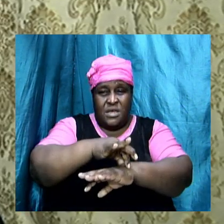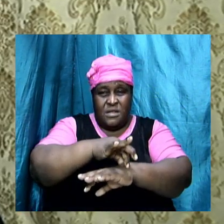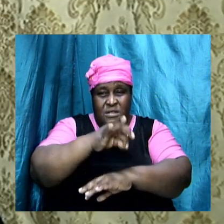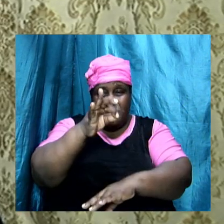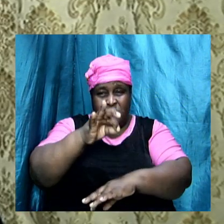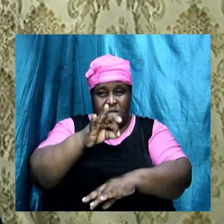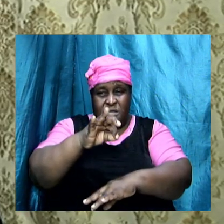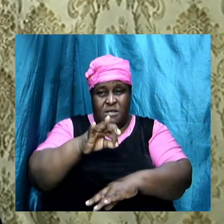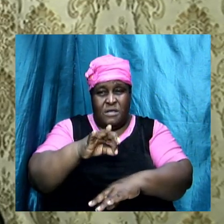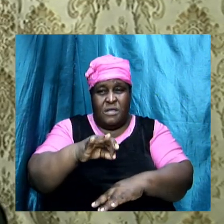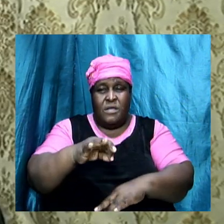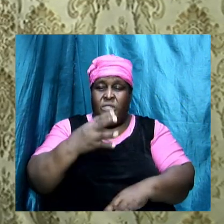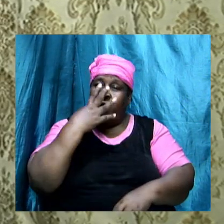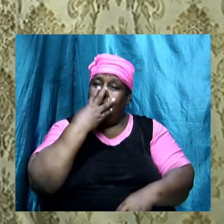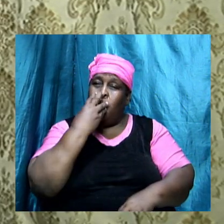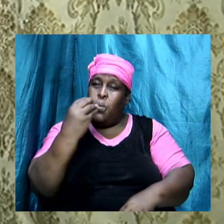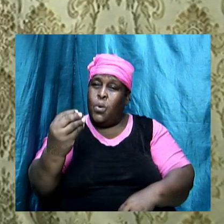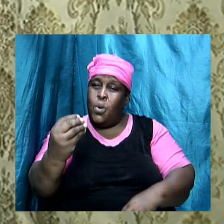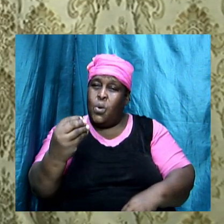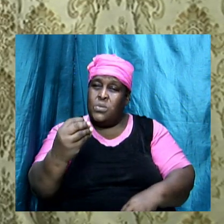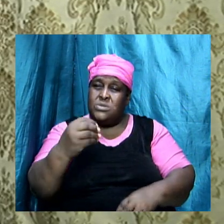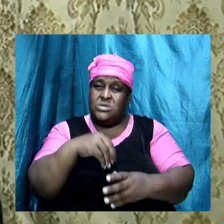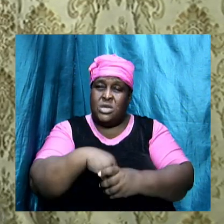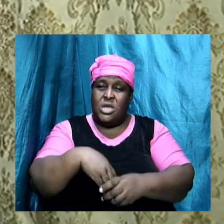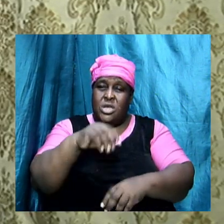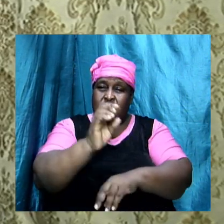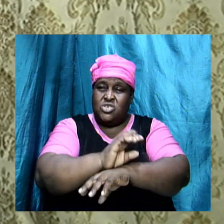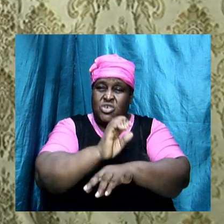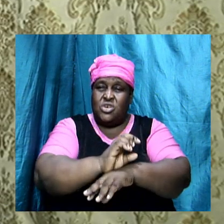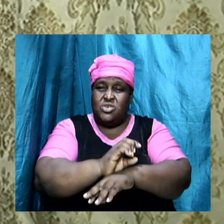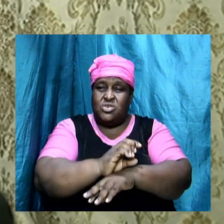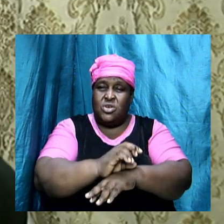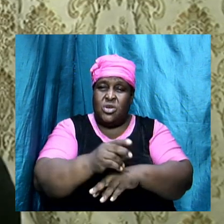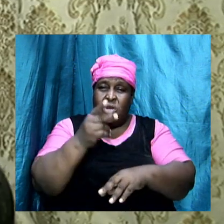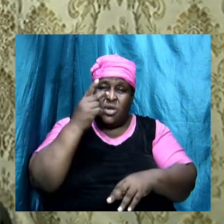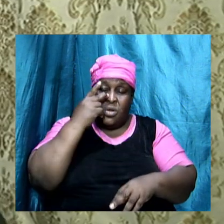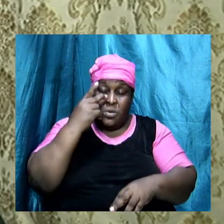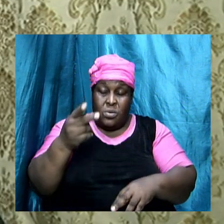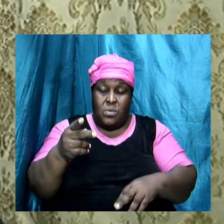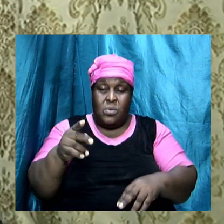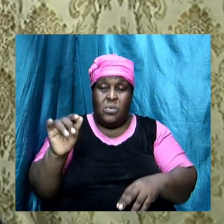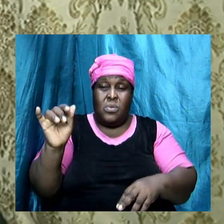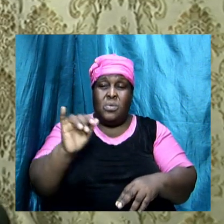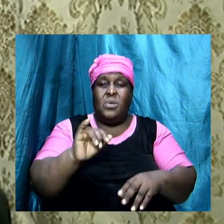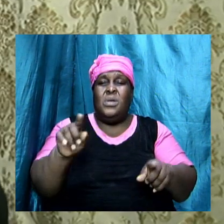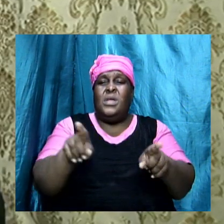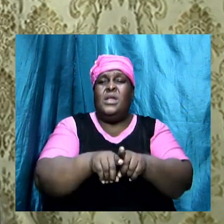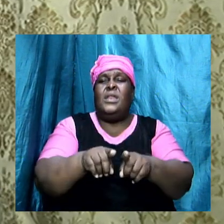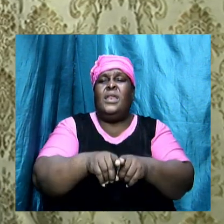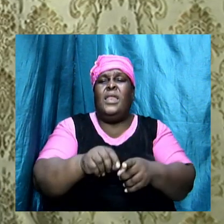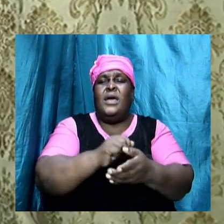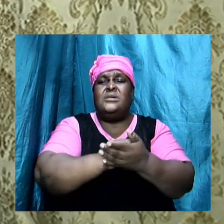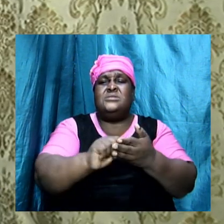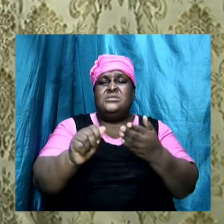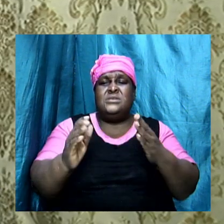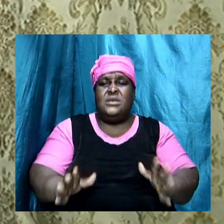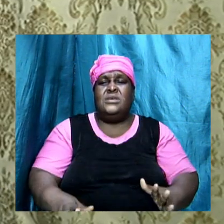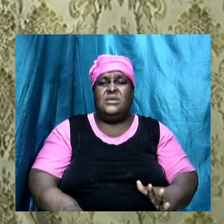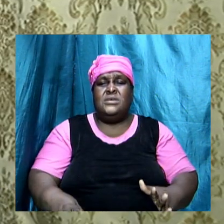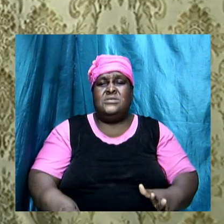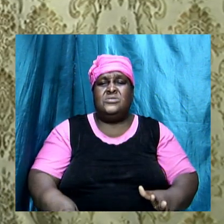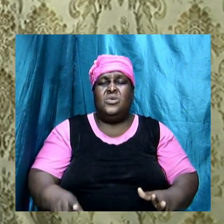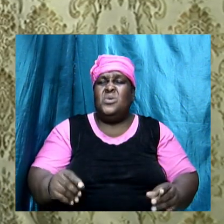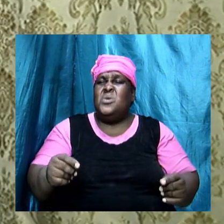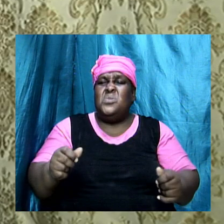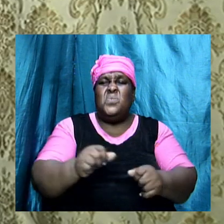wolves in the church, look like saints, talk like saints, lift their hands like saints, but they are there to